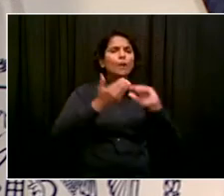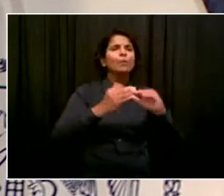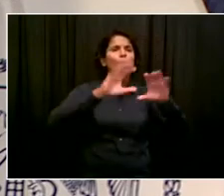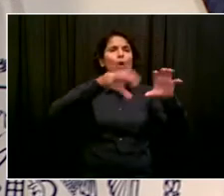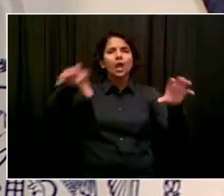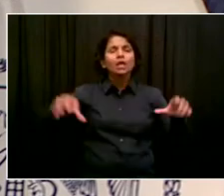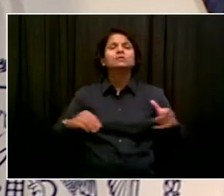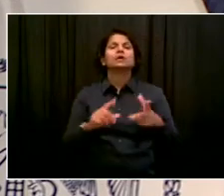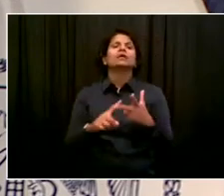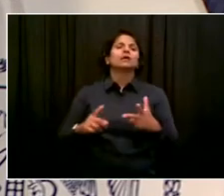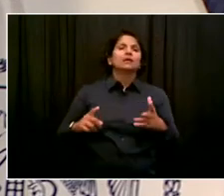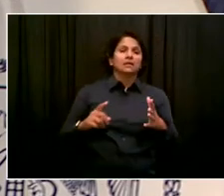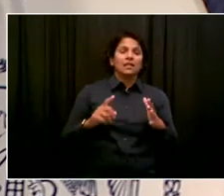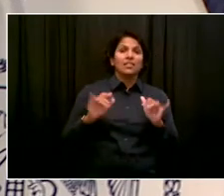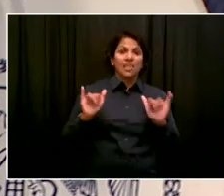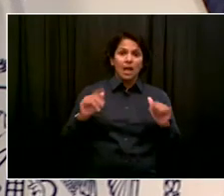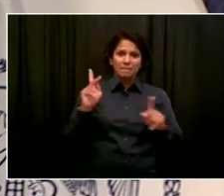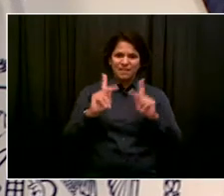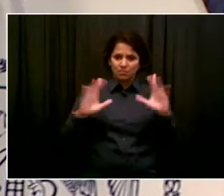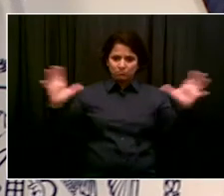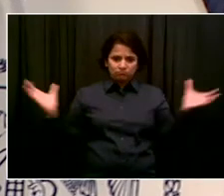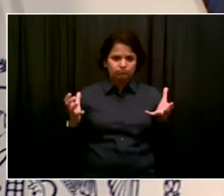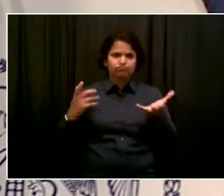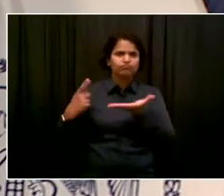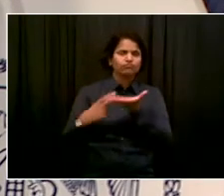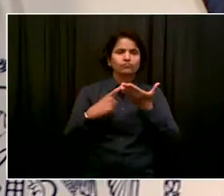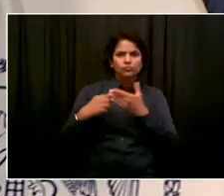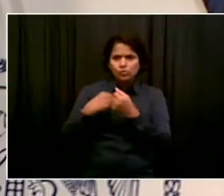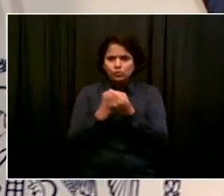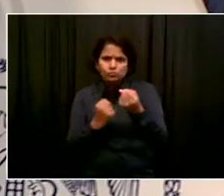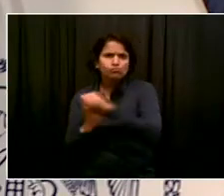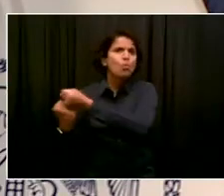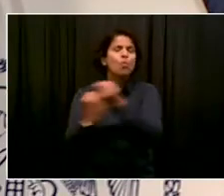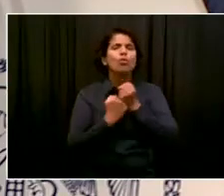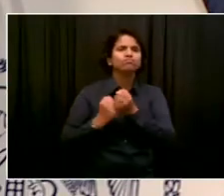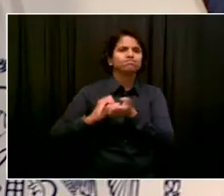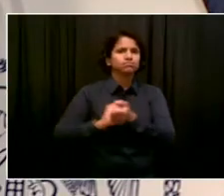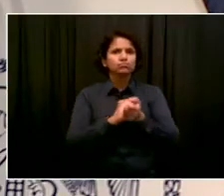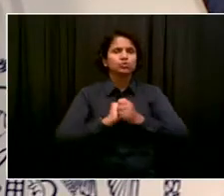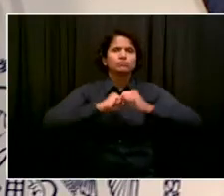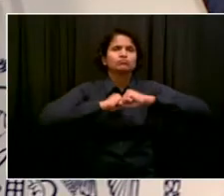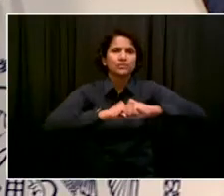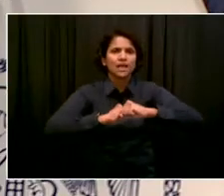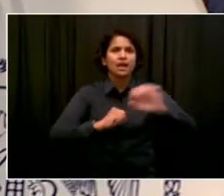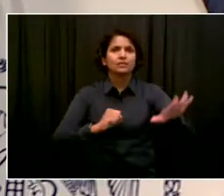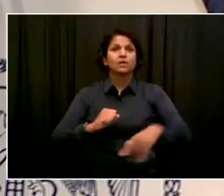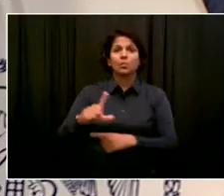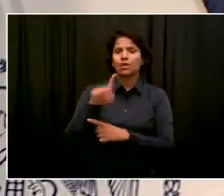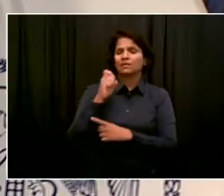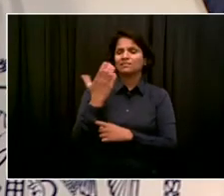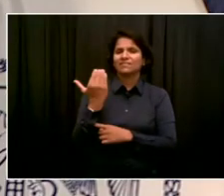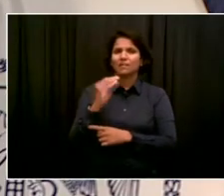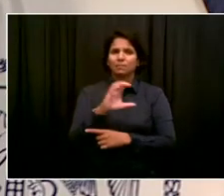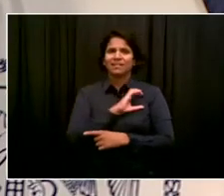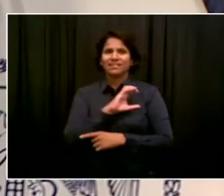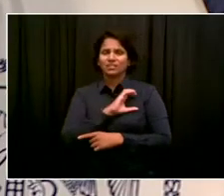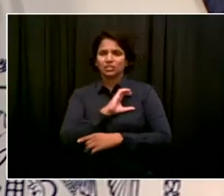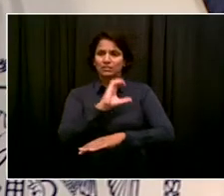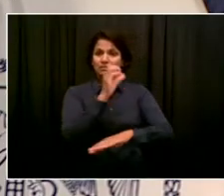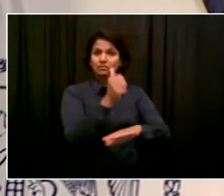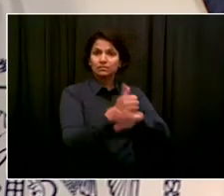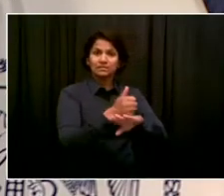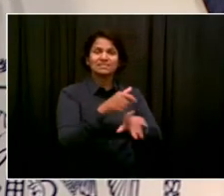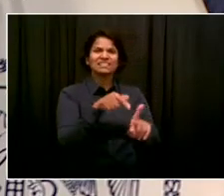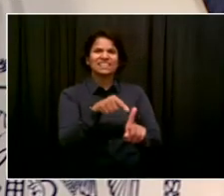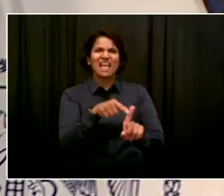115th Precinct. We're going to have mobile trauma units out there with translators to address the concerns and the feelings and